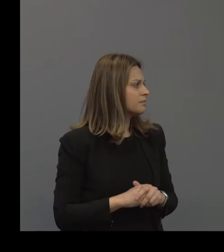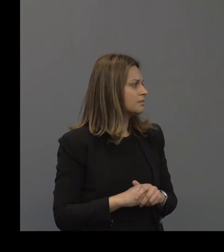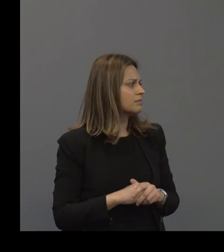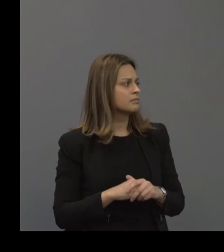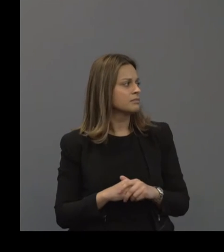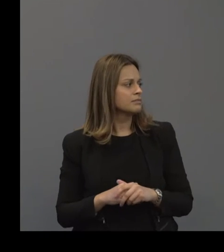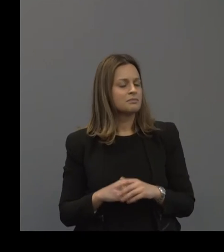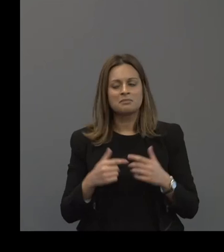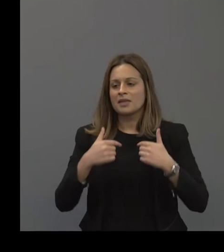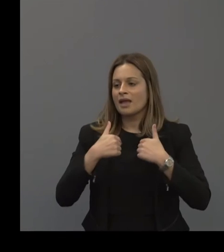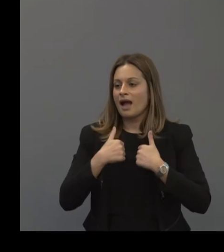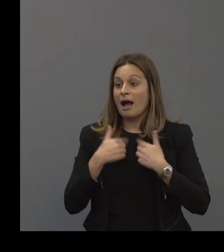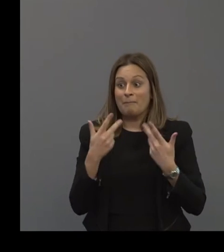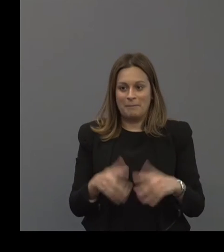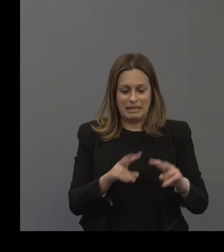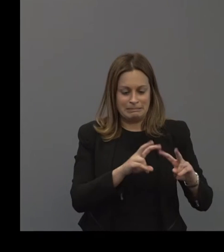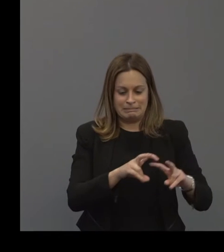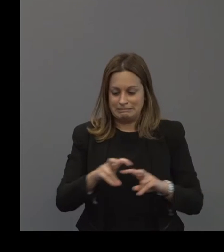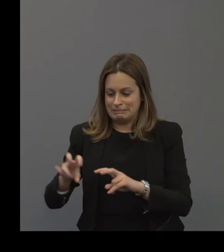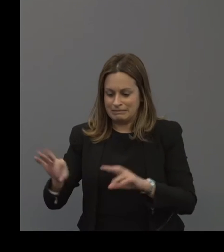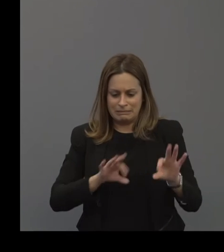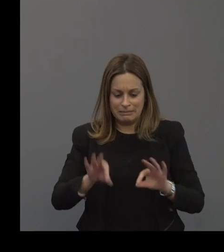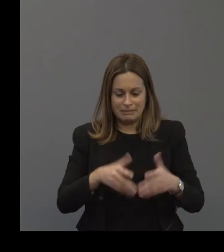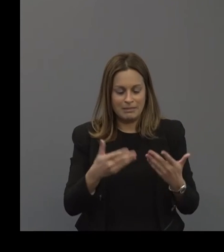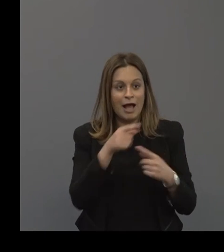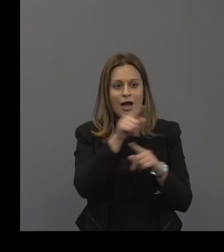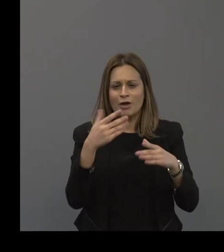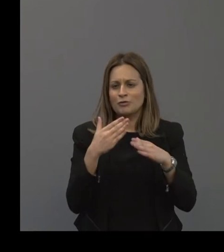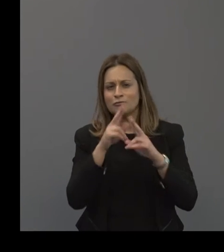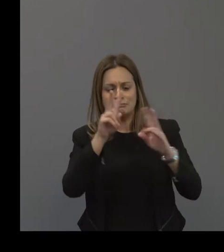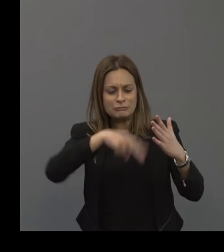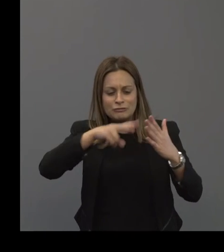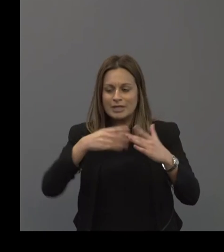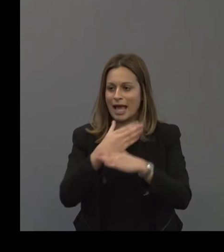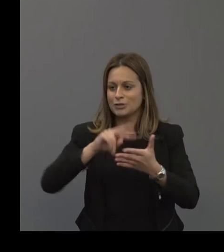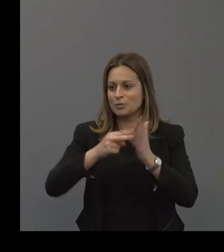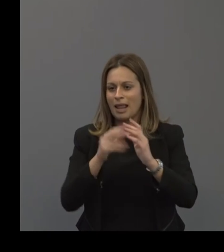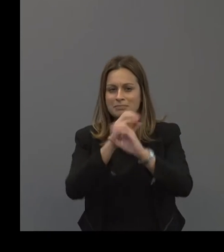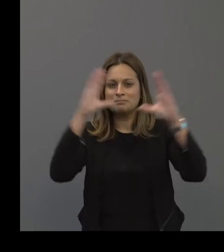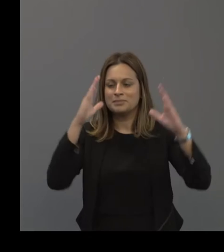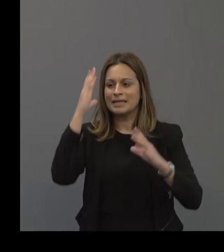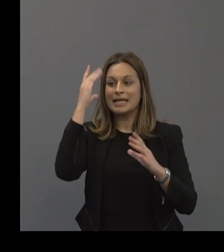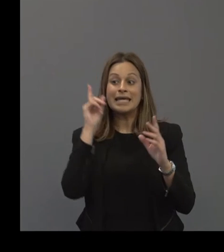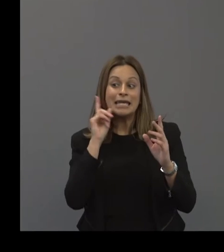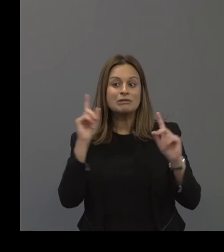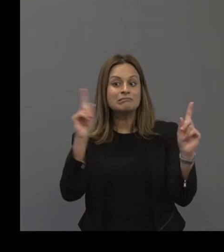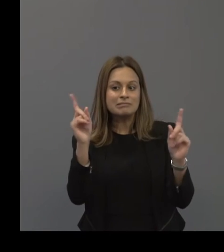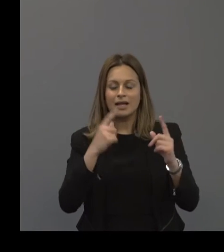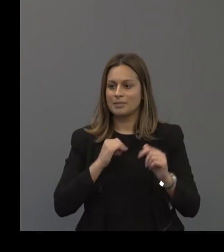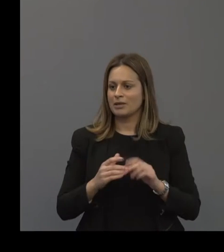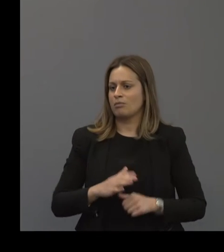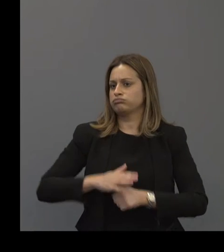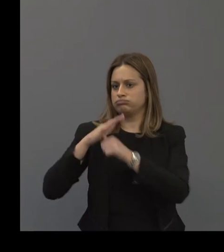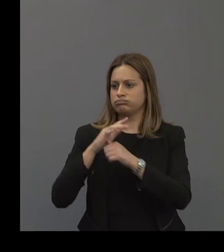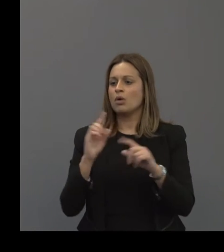So I pulled out I was able to read your action plan on hearing and as I said impressed by the fact that